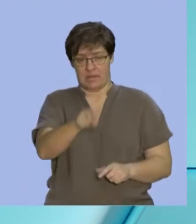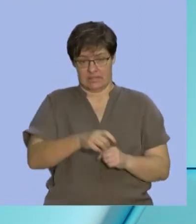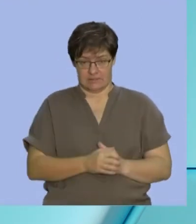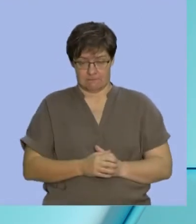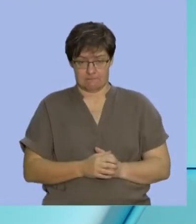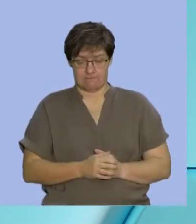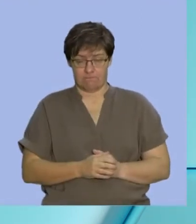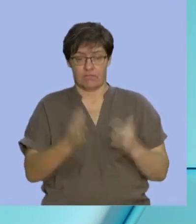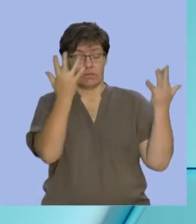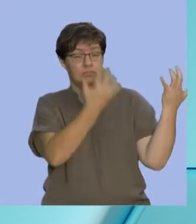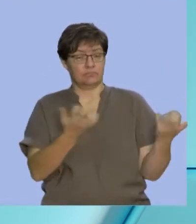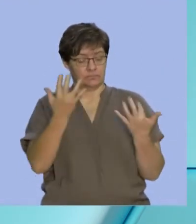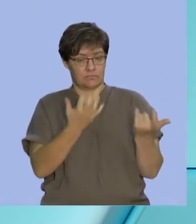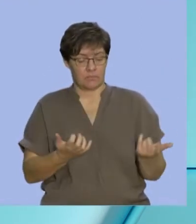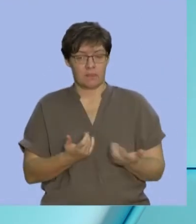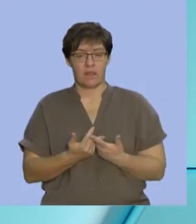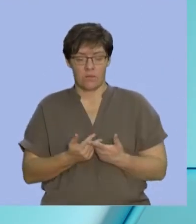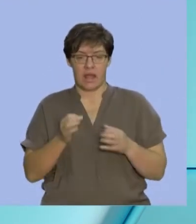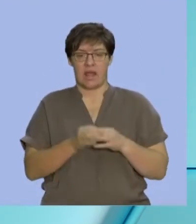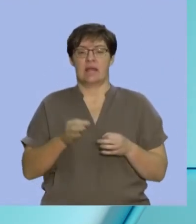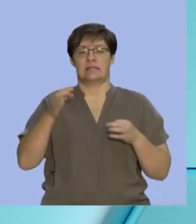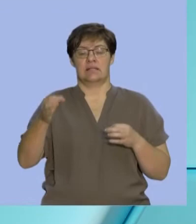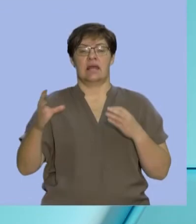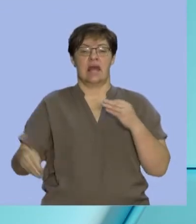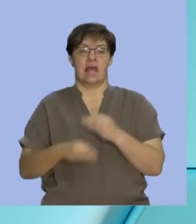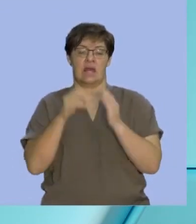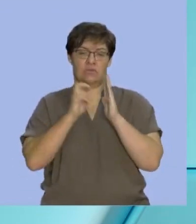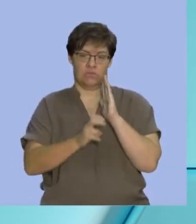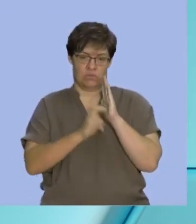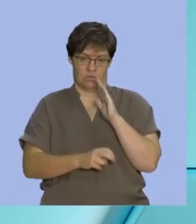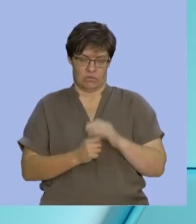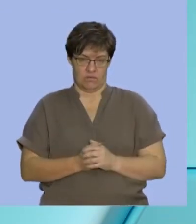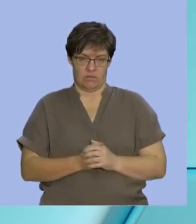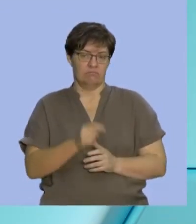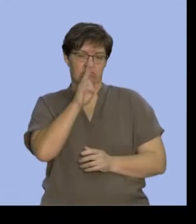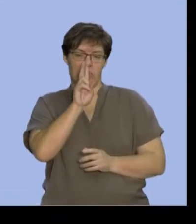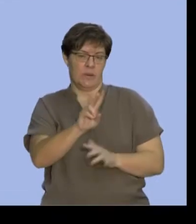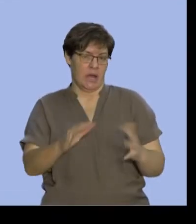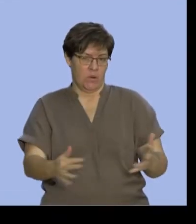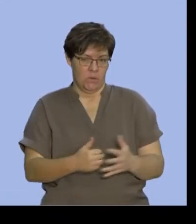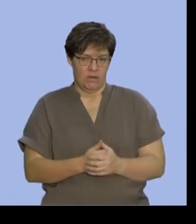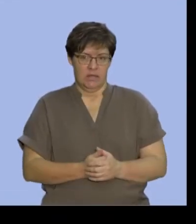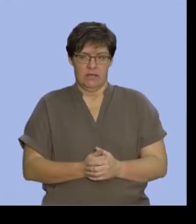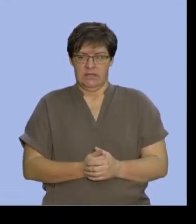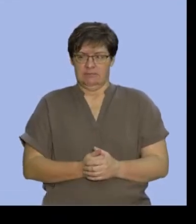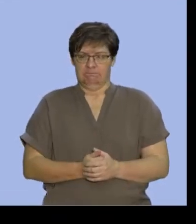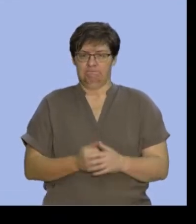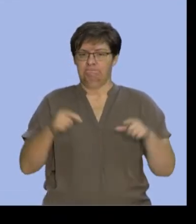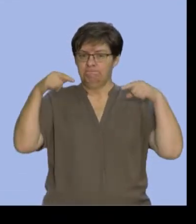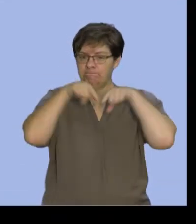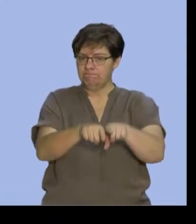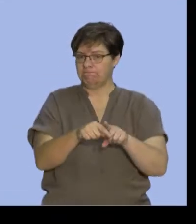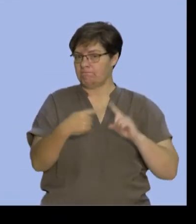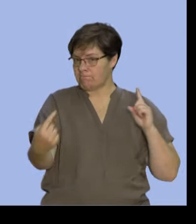calculate that, we would extend the addition rule. And this is what it would look like. Because they're mutually exclusive,